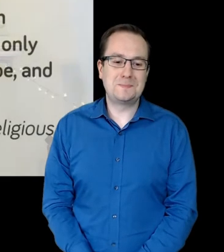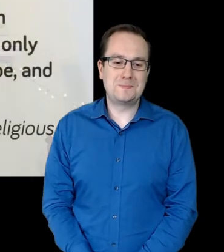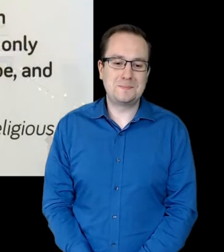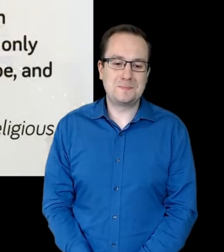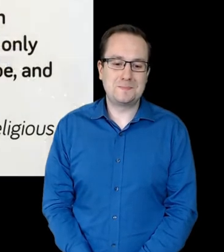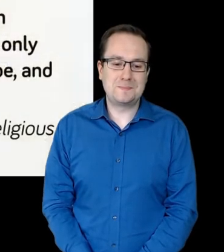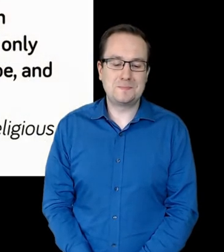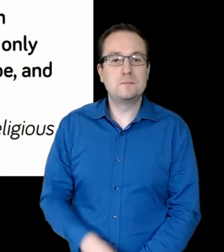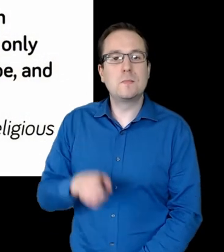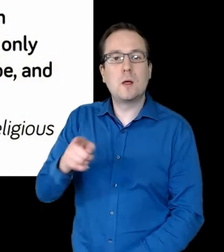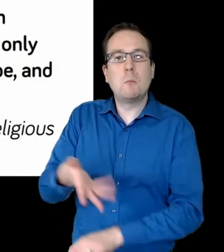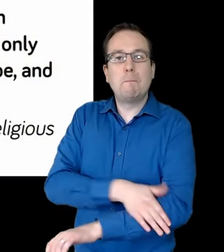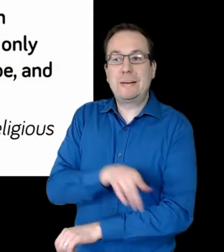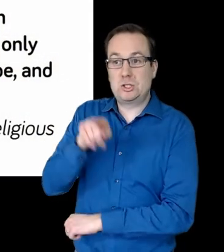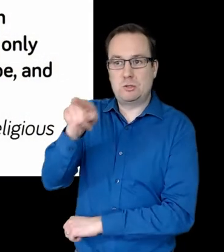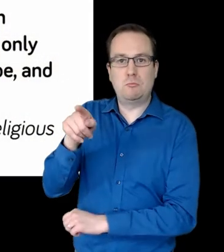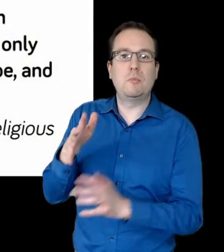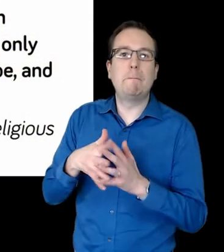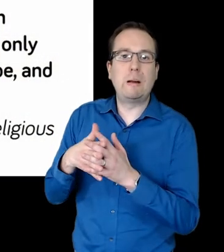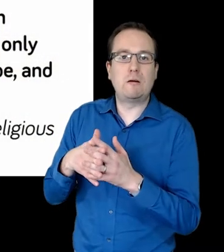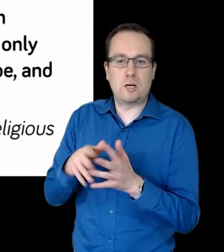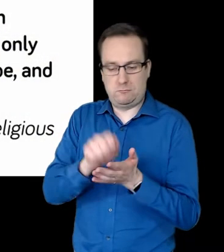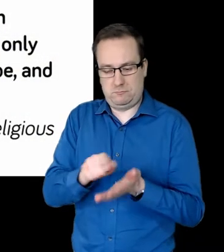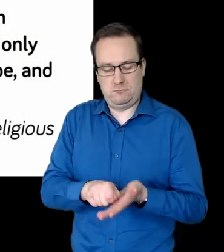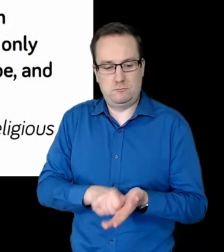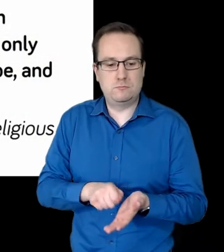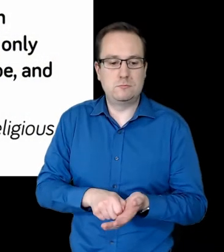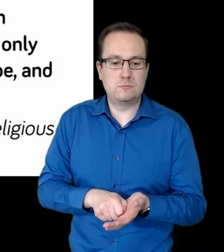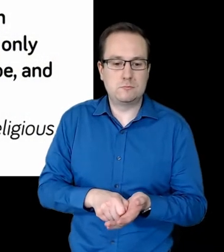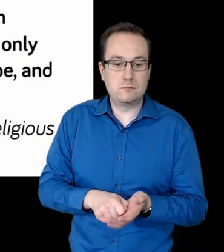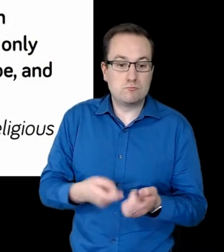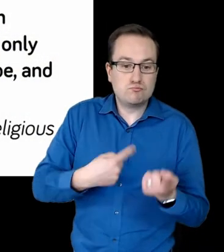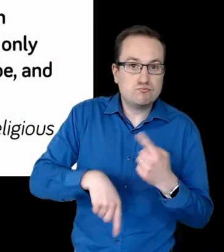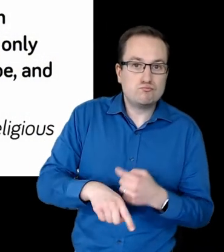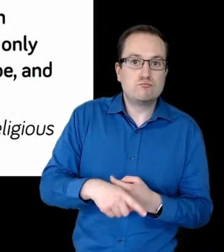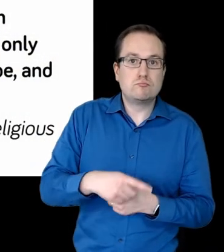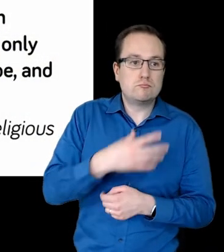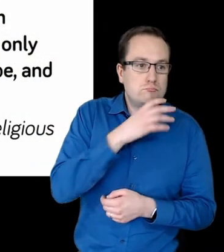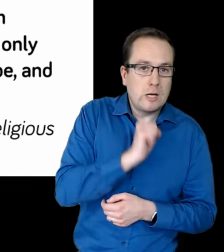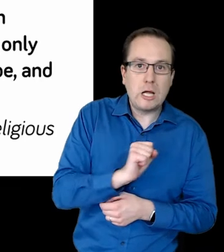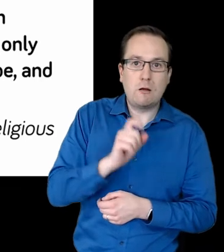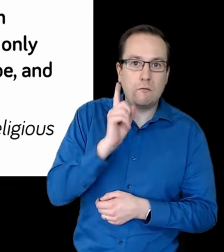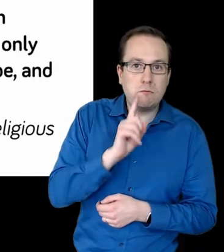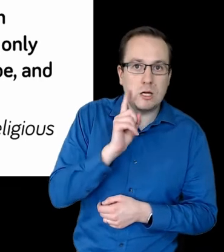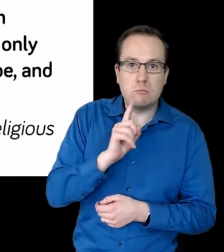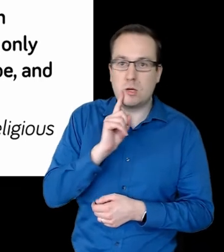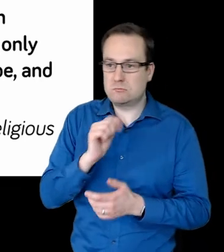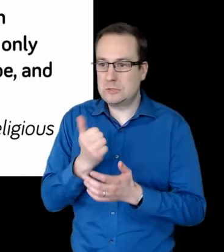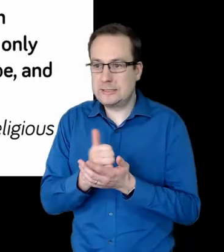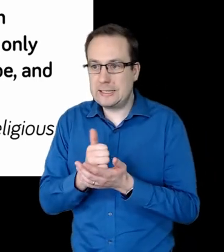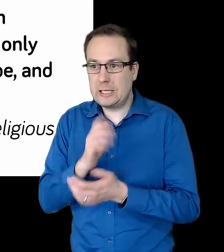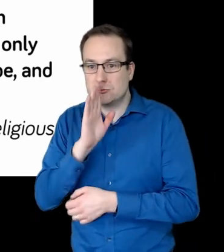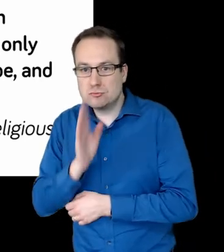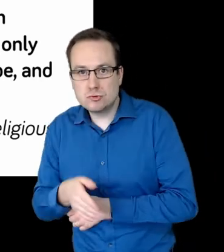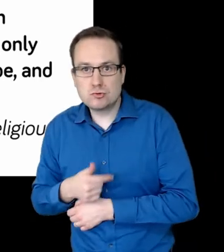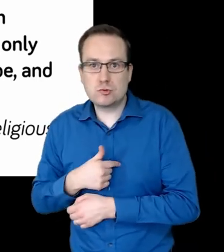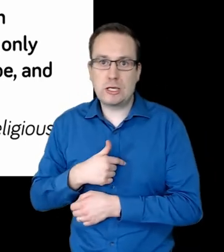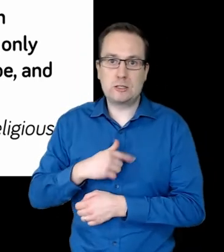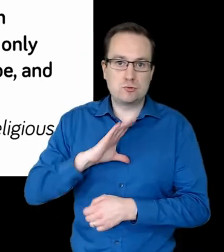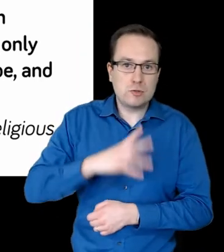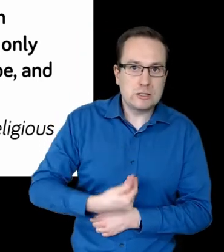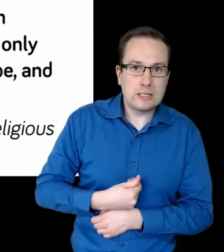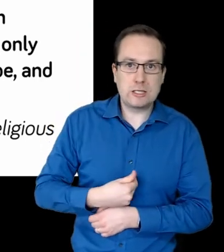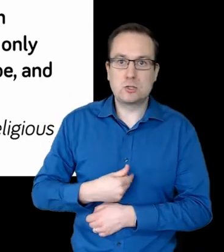US Bishop John Shelby Spong writes, Whether we are male or female, gay or straight, transgender or